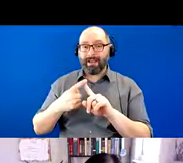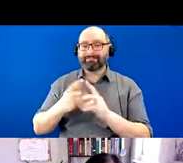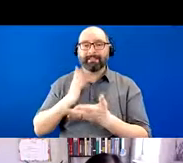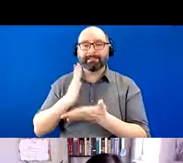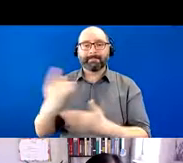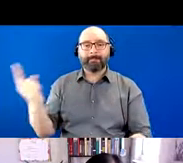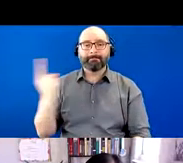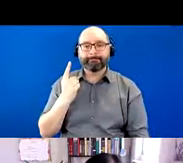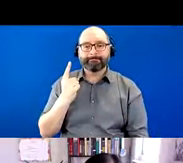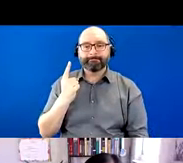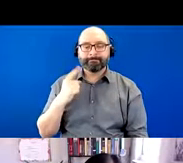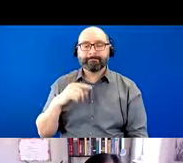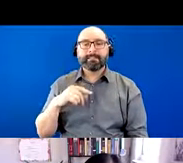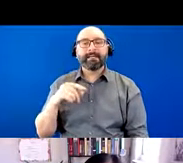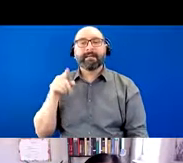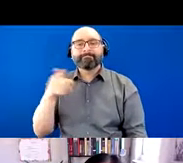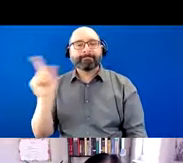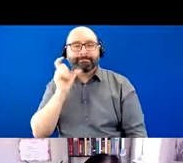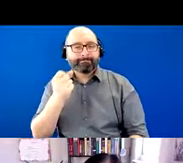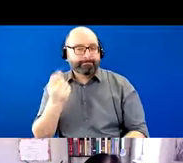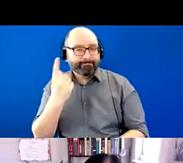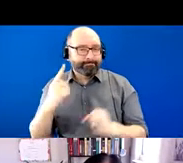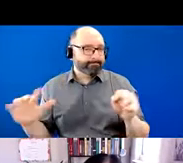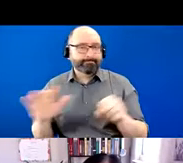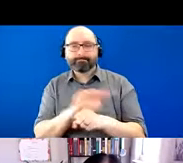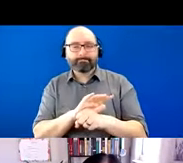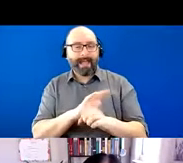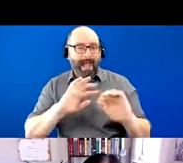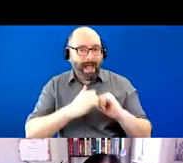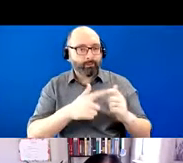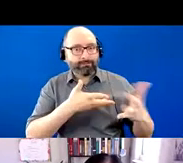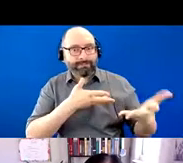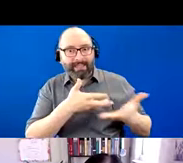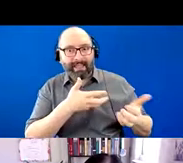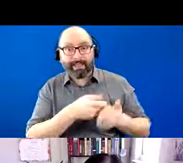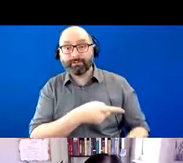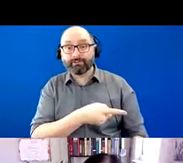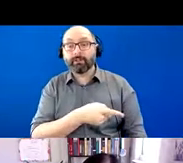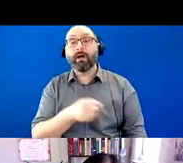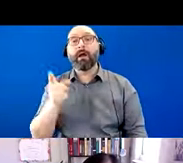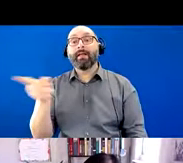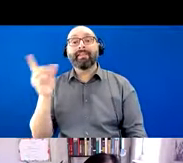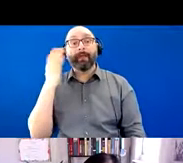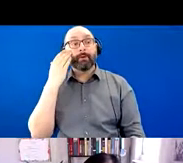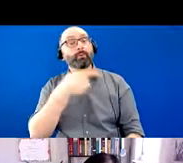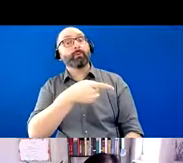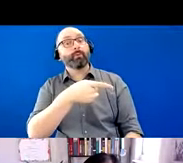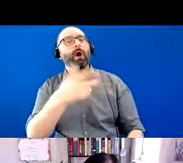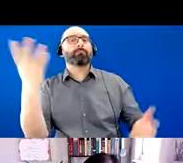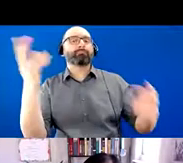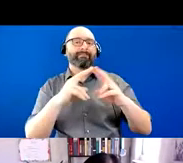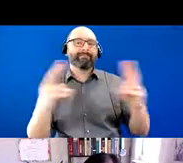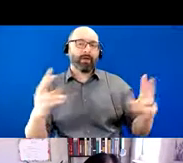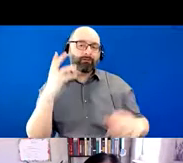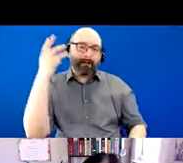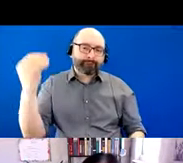they didn't fully understand the disease or how to engage with him. They knew him as someone who was very outgoing